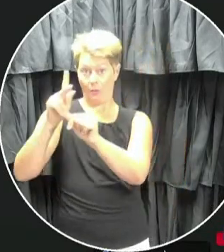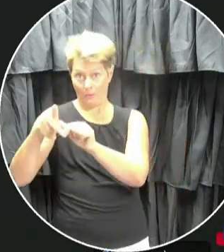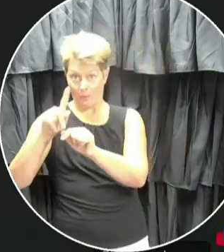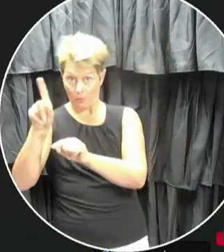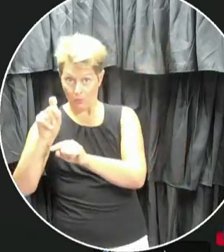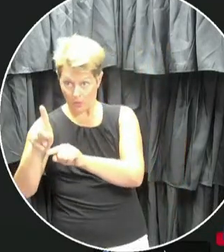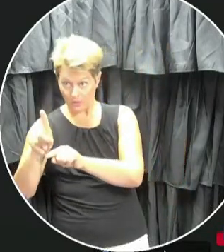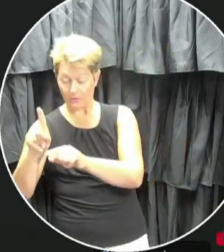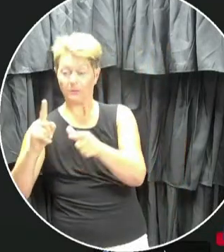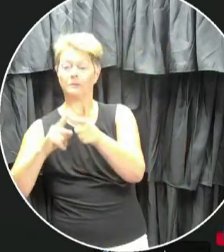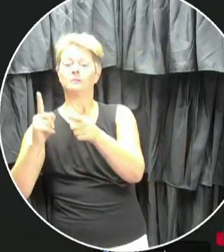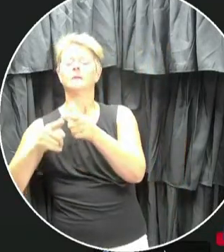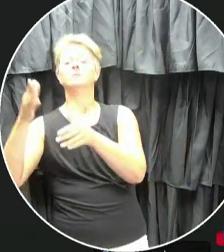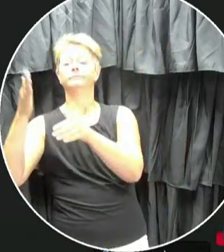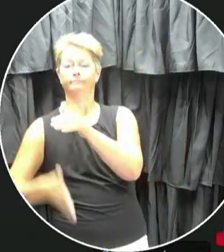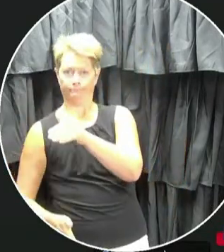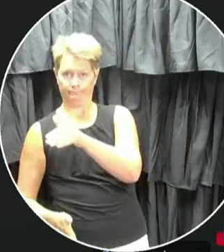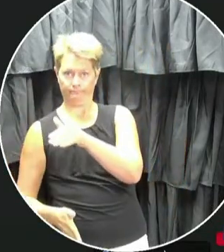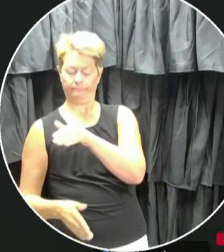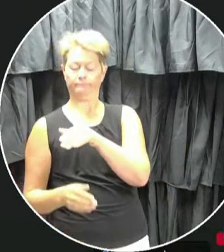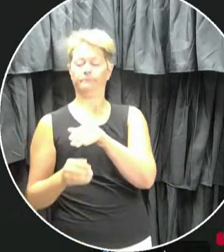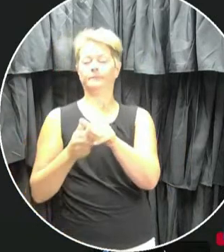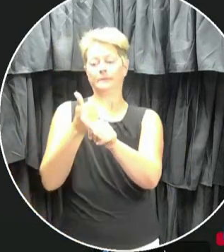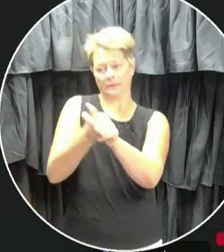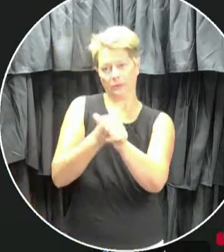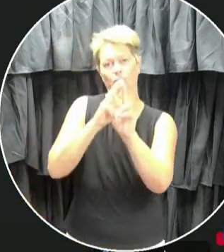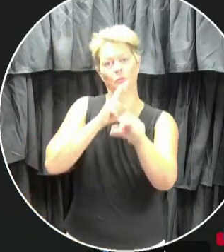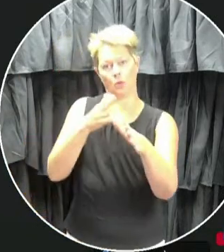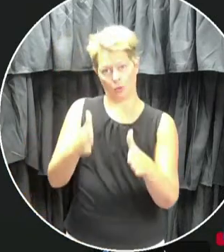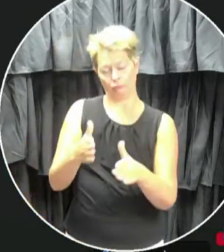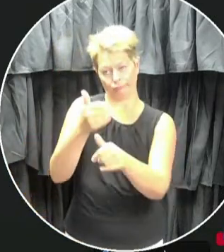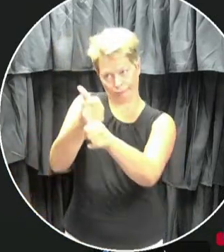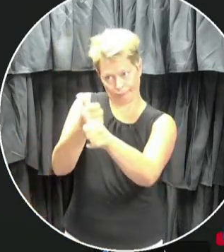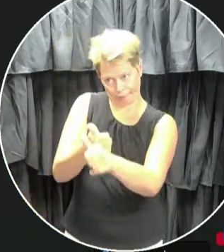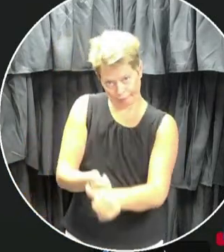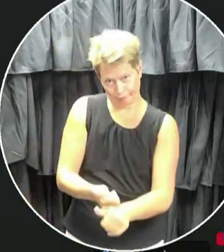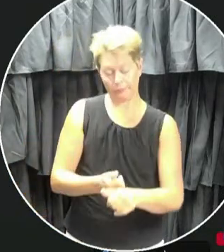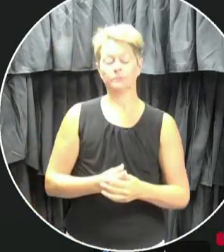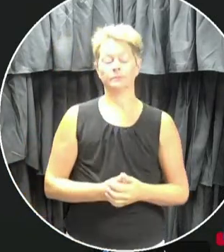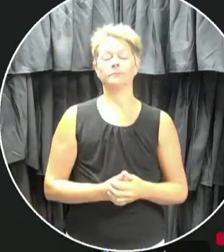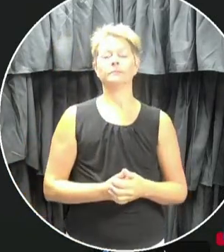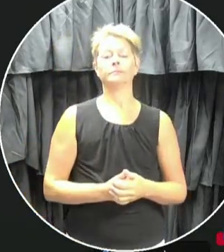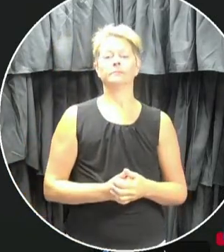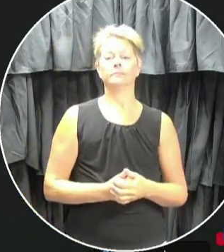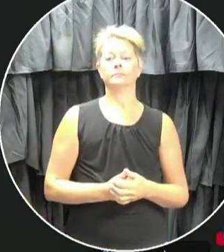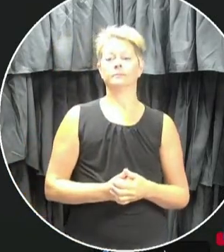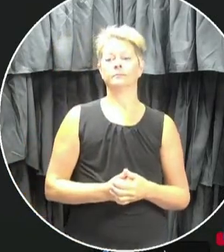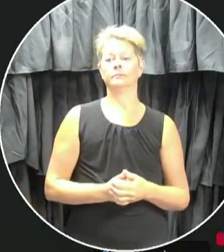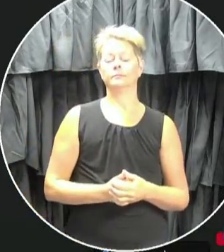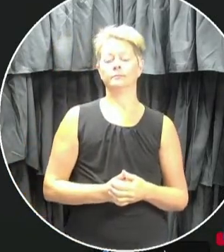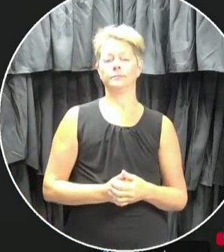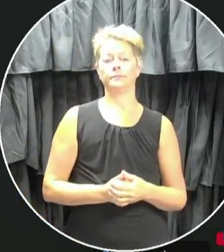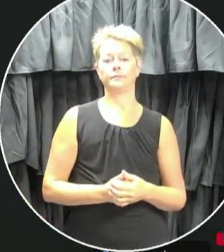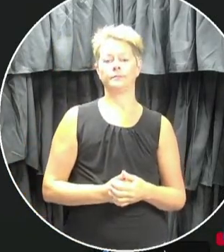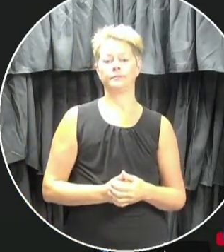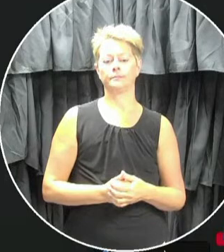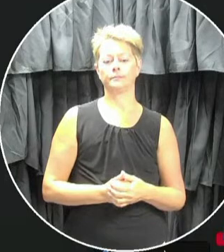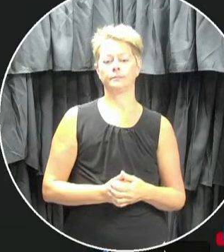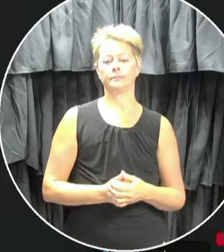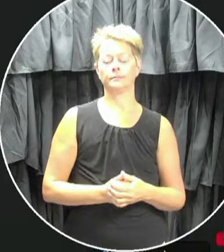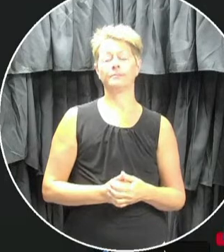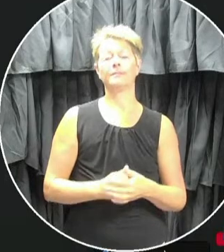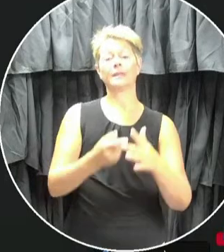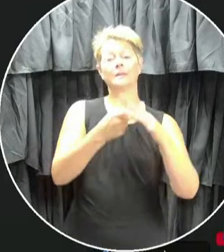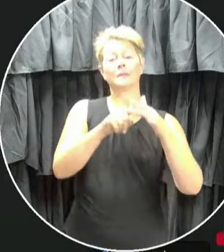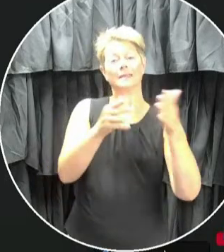complete the portion here, first off, with some remarks from those assembled. To